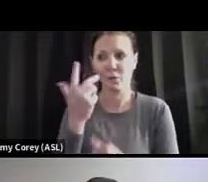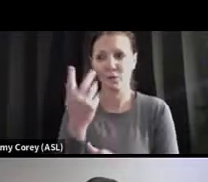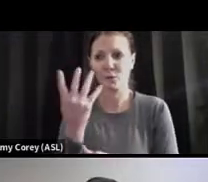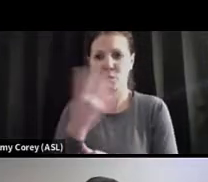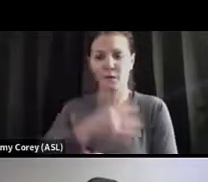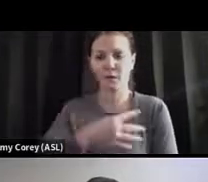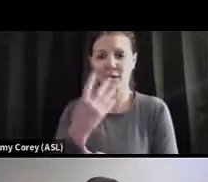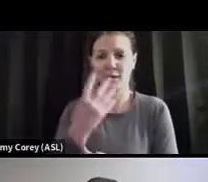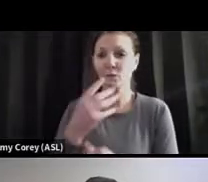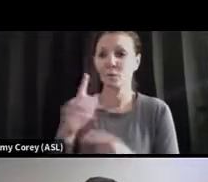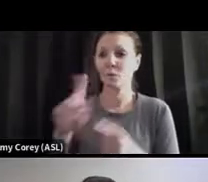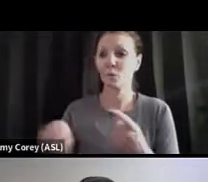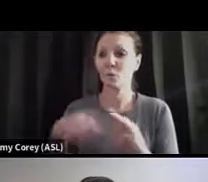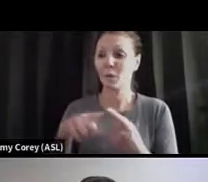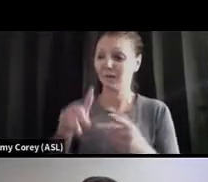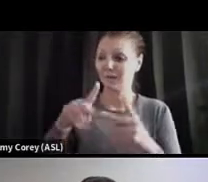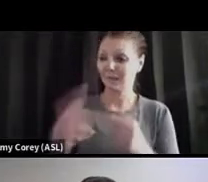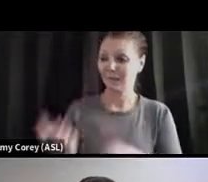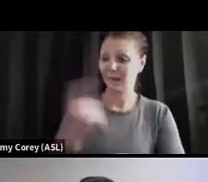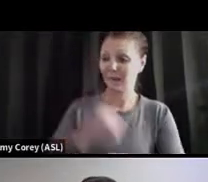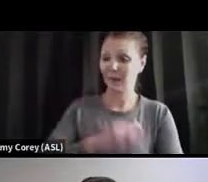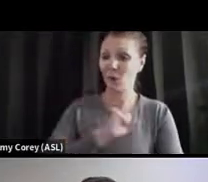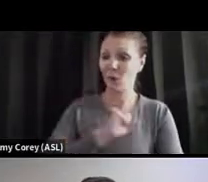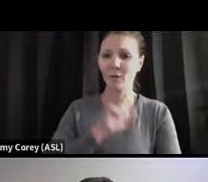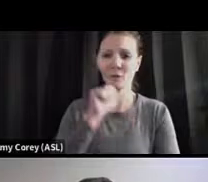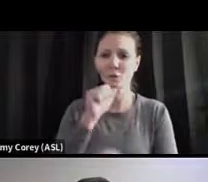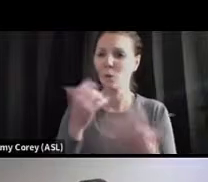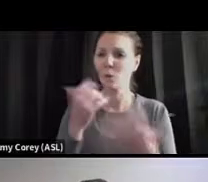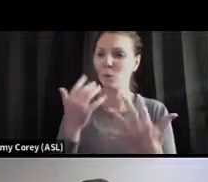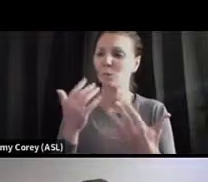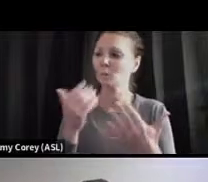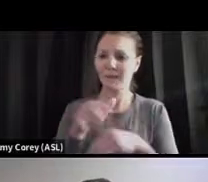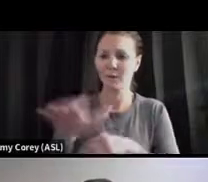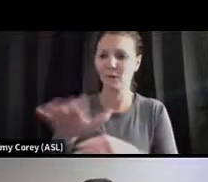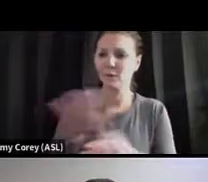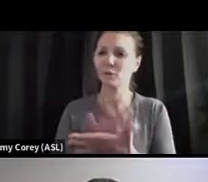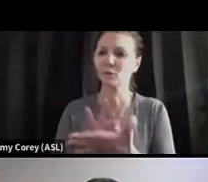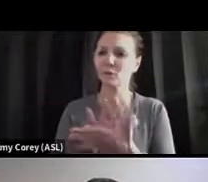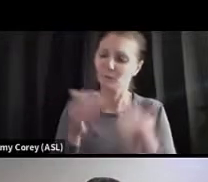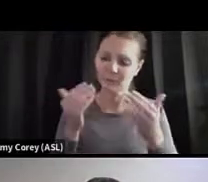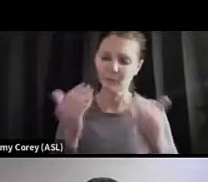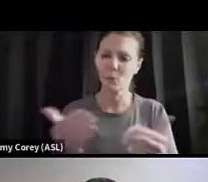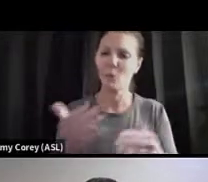you get that cough, the second day or so, but don't send them to school and do get folks tested.